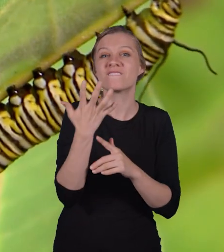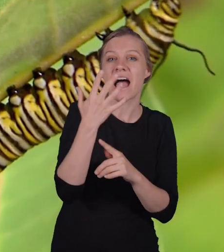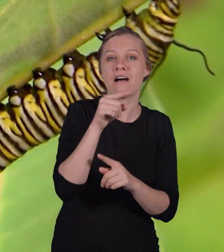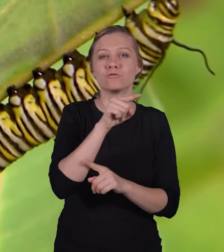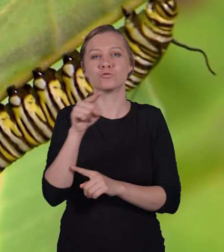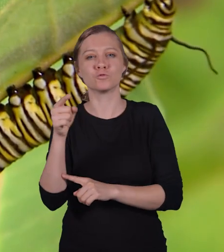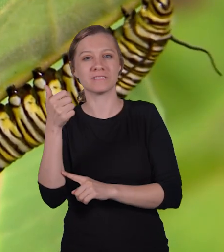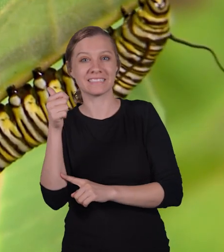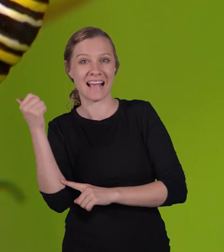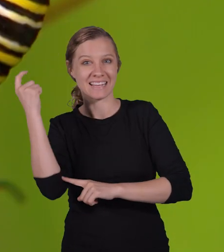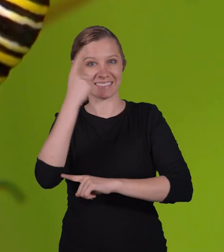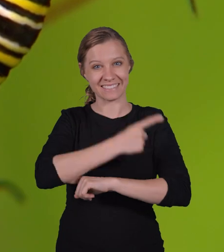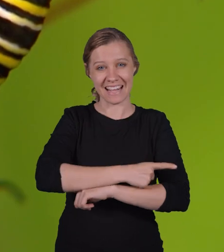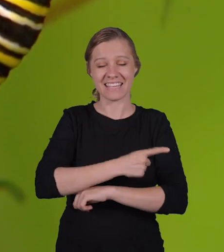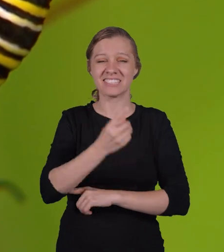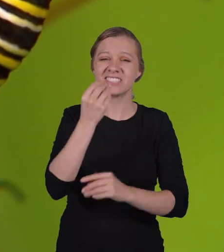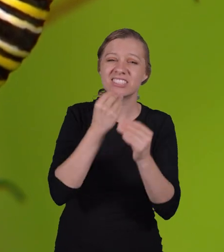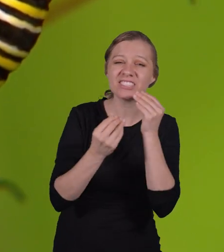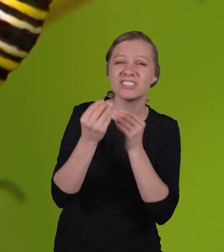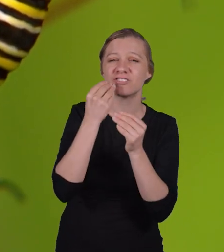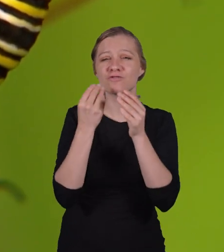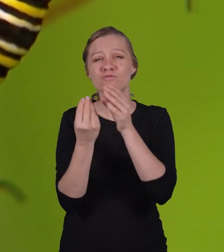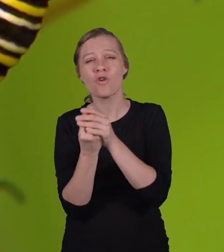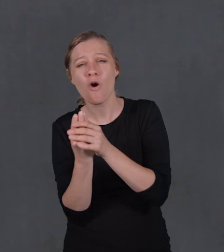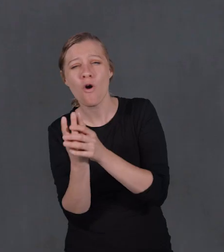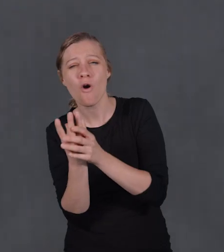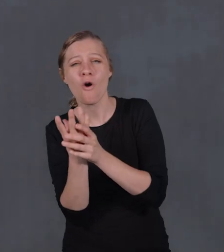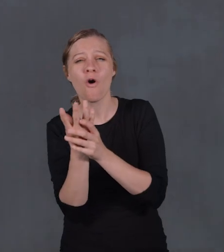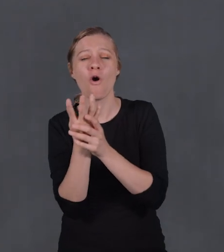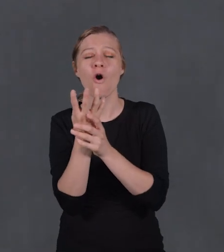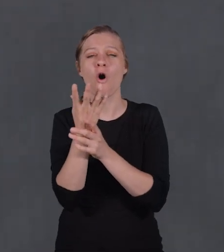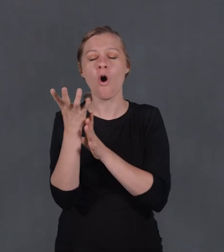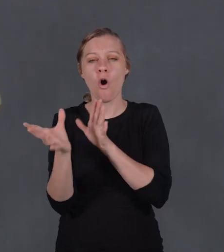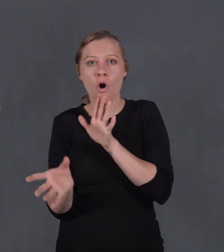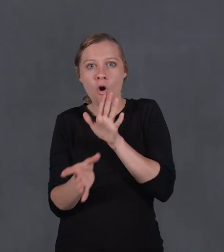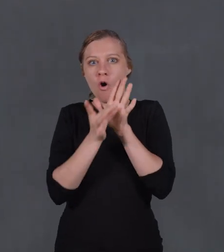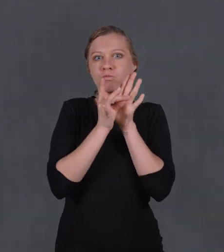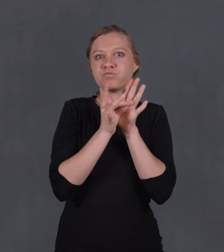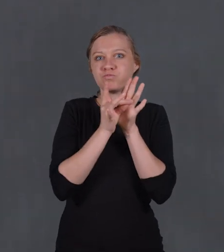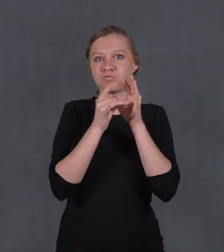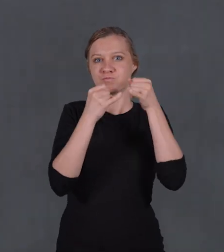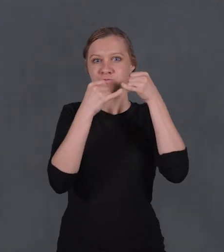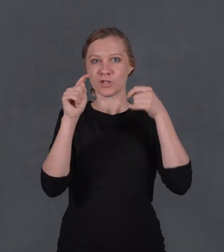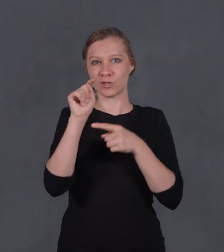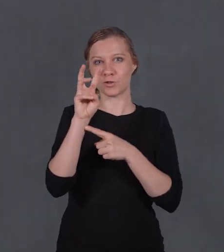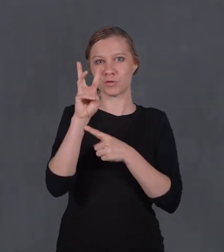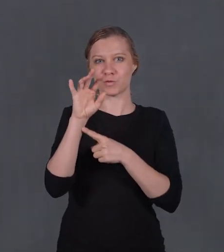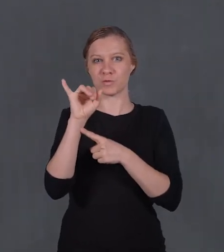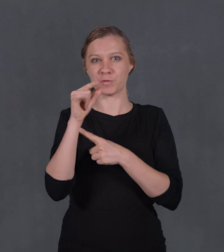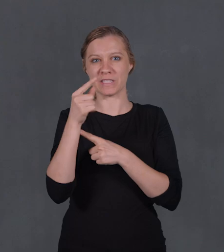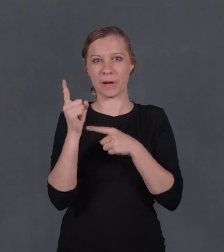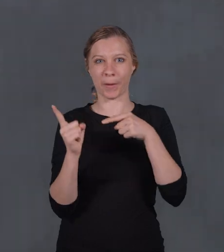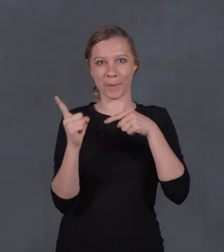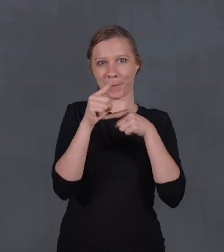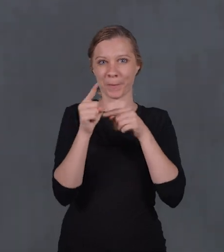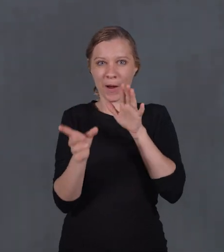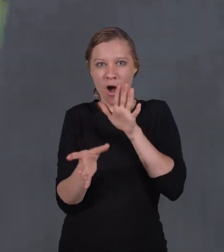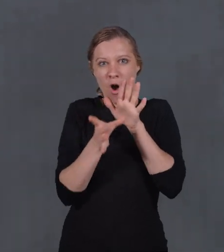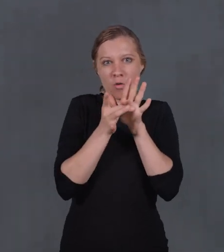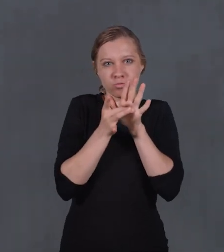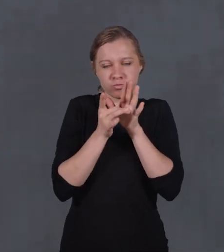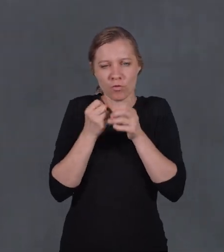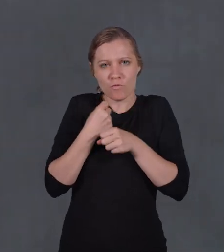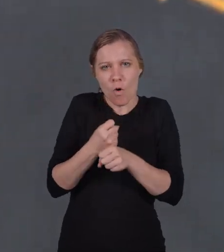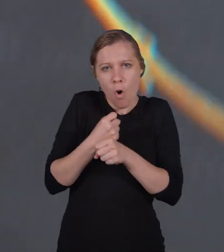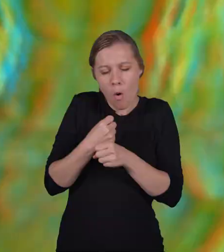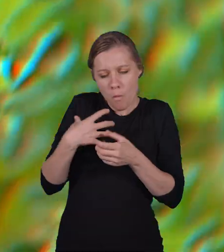to 10 days eating and growing before they attach themselves to a twig and form a hard outer